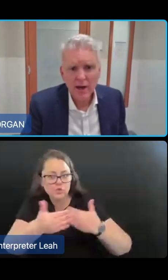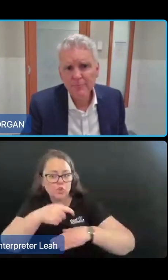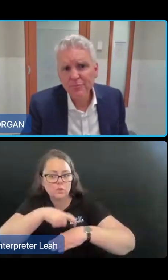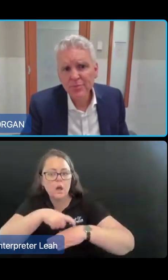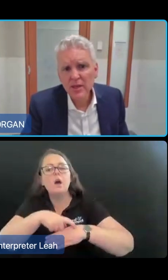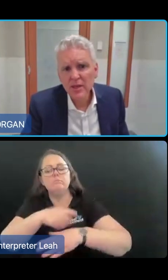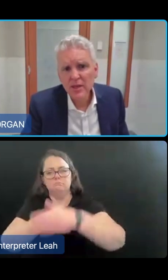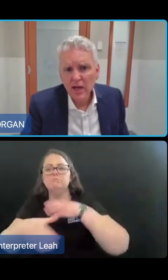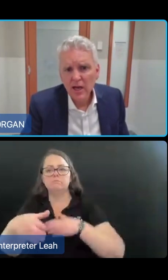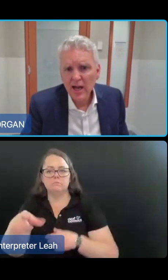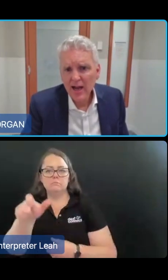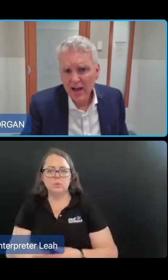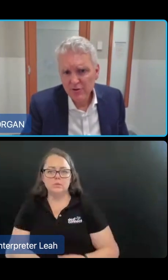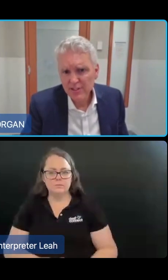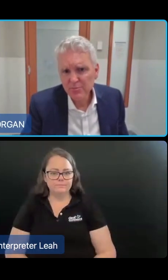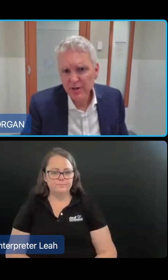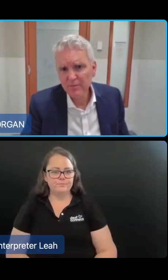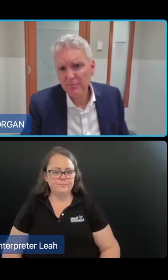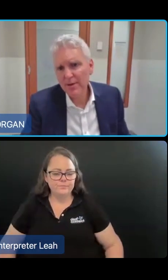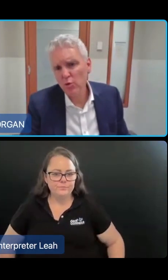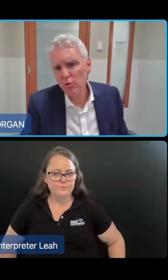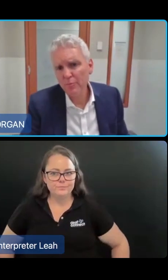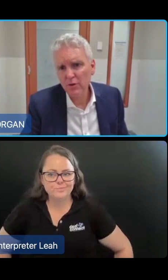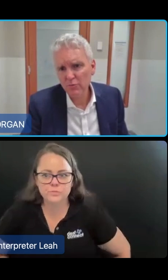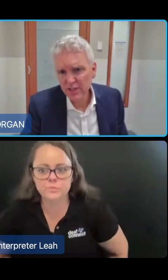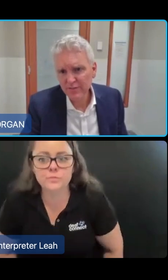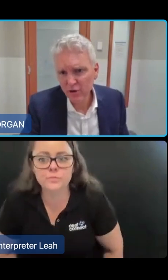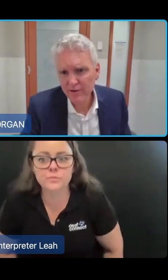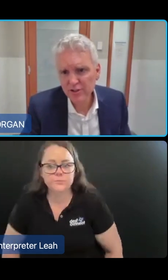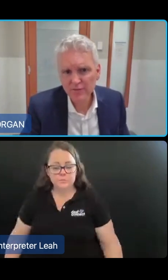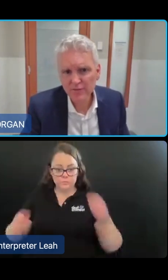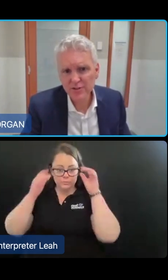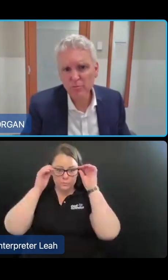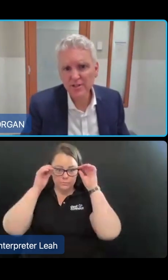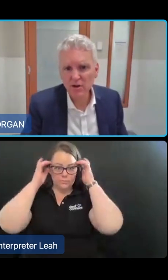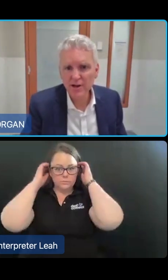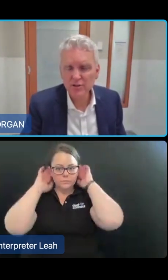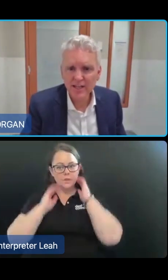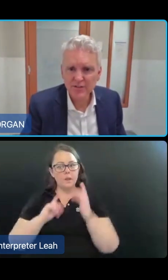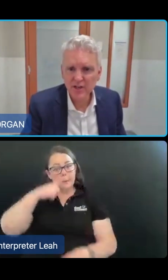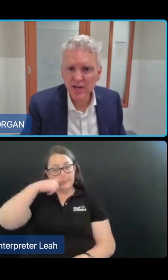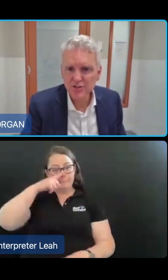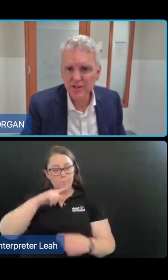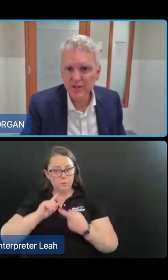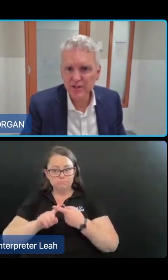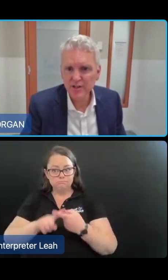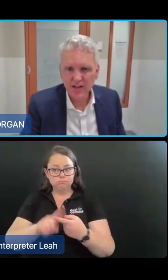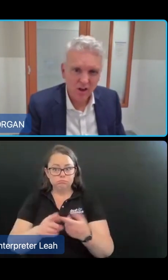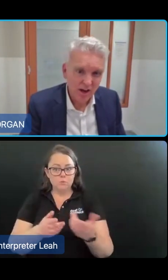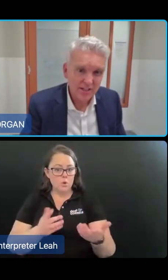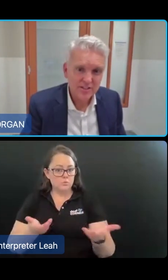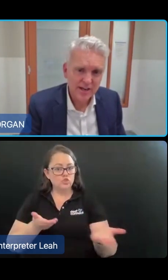Okay. After assessment, people receiving ongoing services will be assigned to a classification